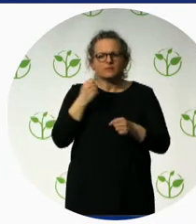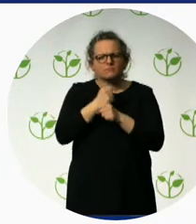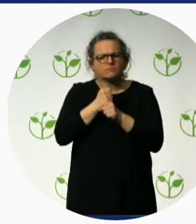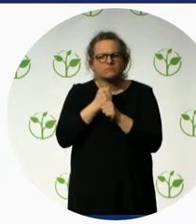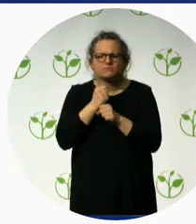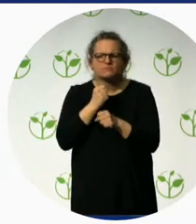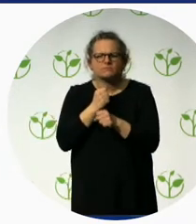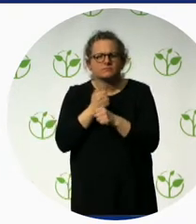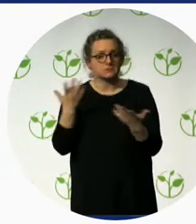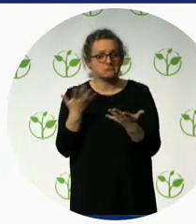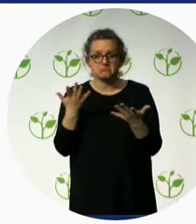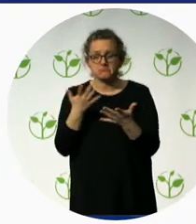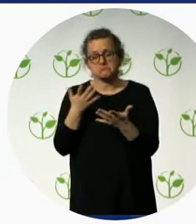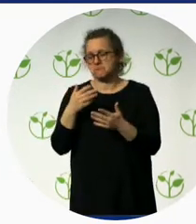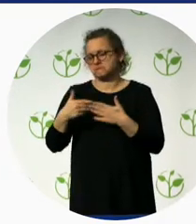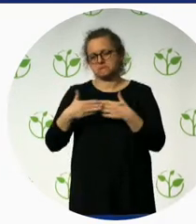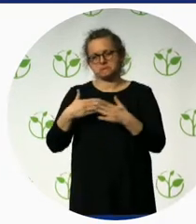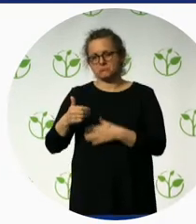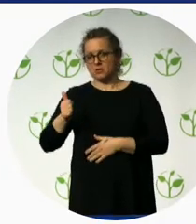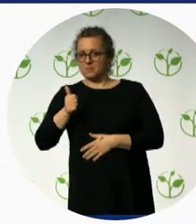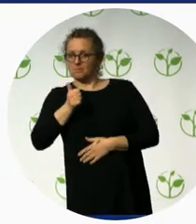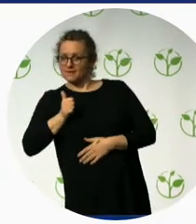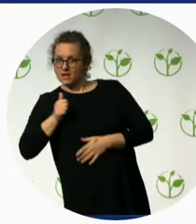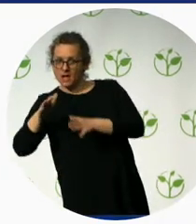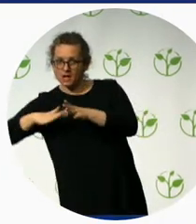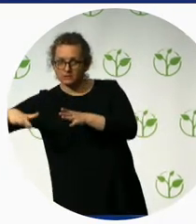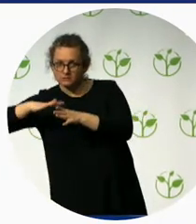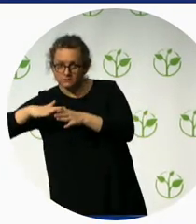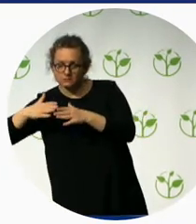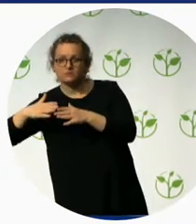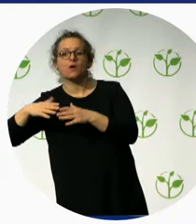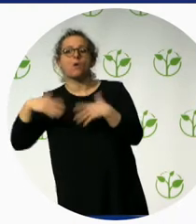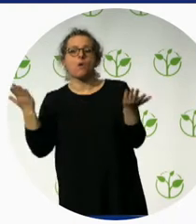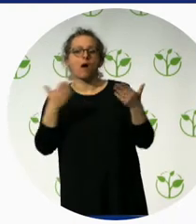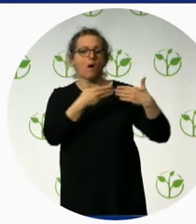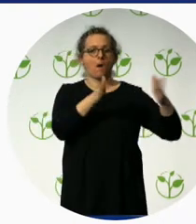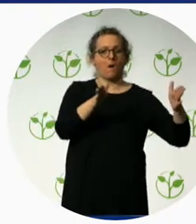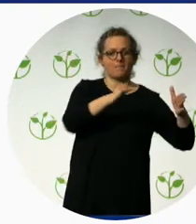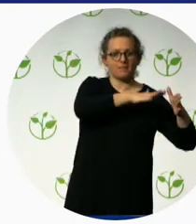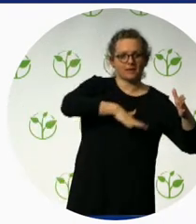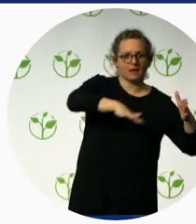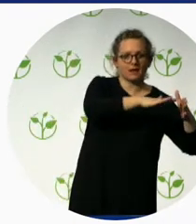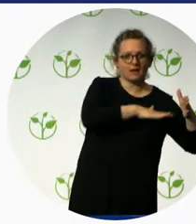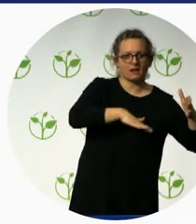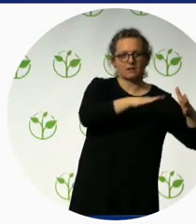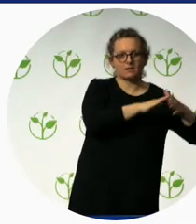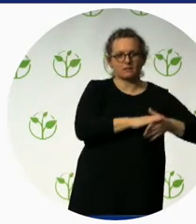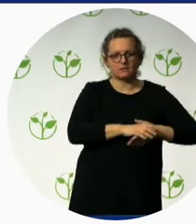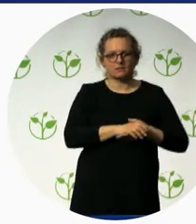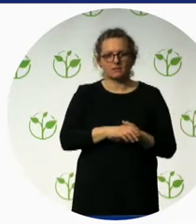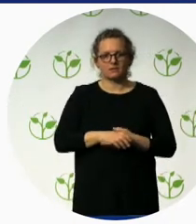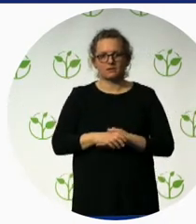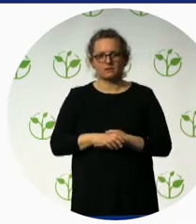sector, of course. And these areas are Baalbek. Baalbek is a very ancient and